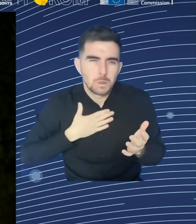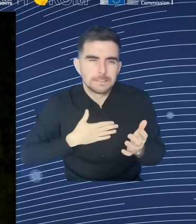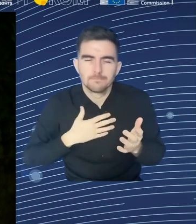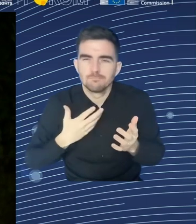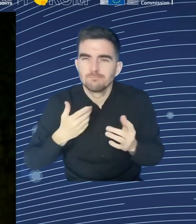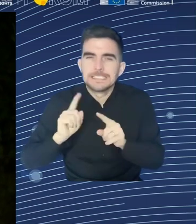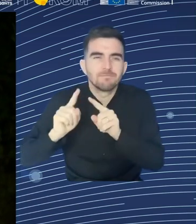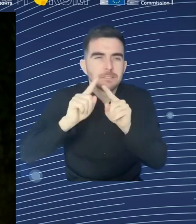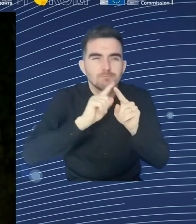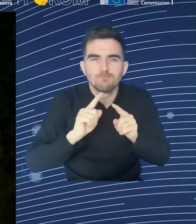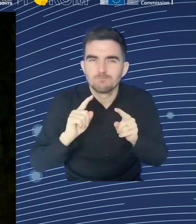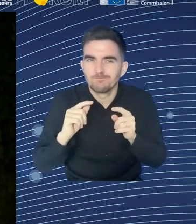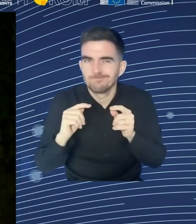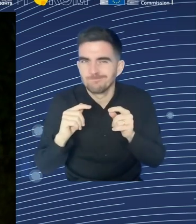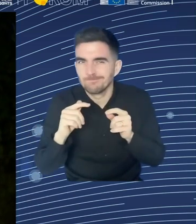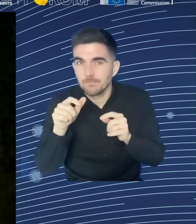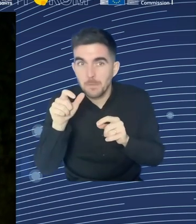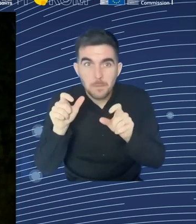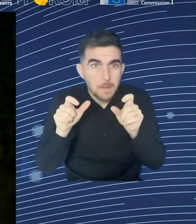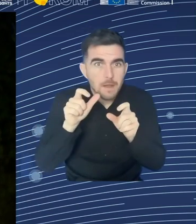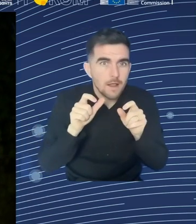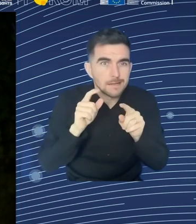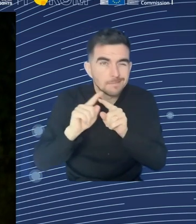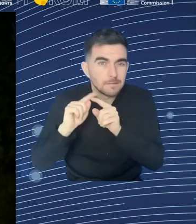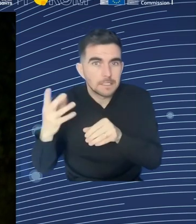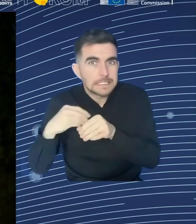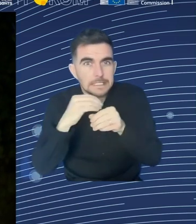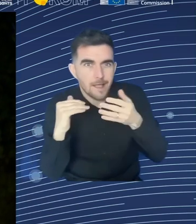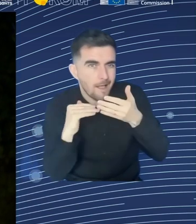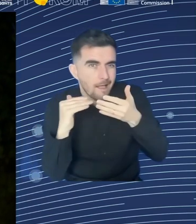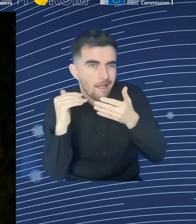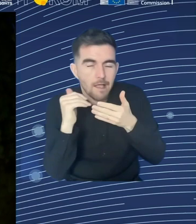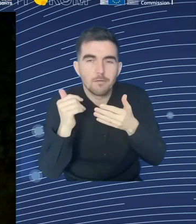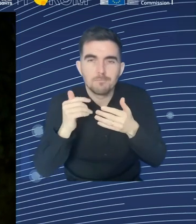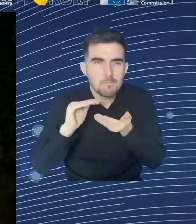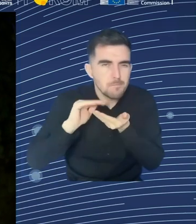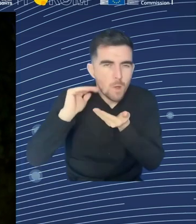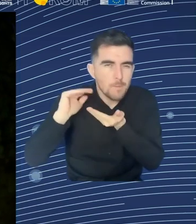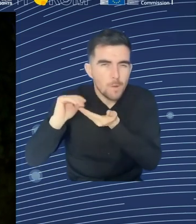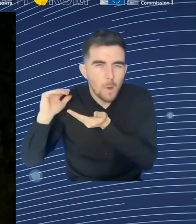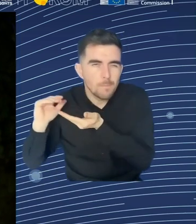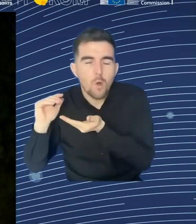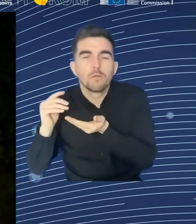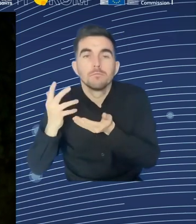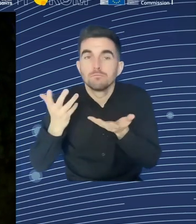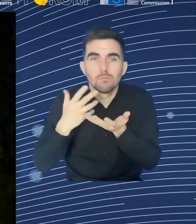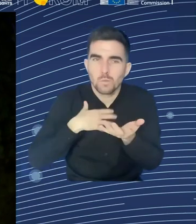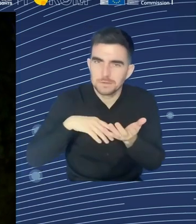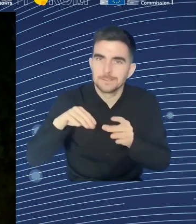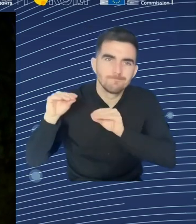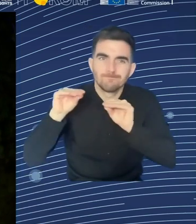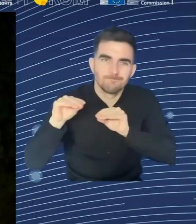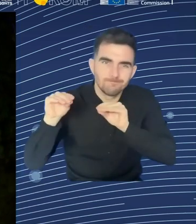the speed, but also the capacity from the perspective of quality of education and training